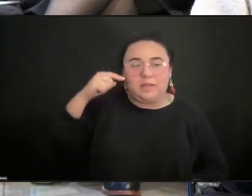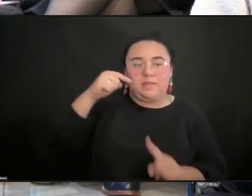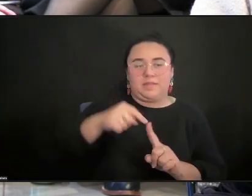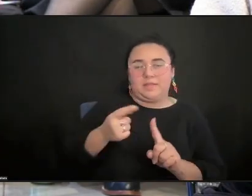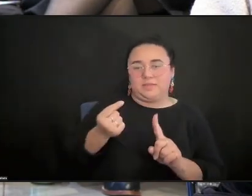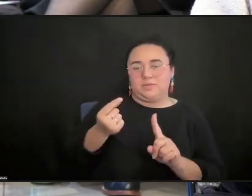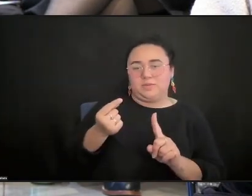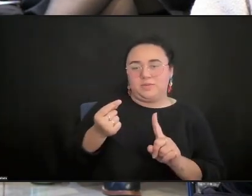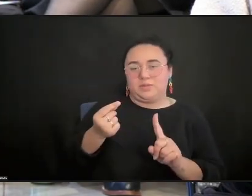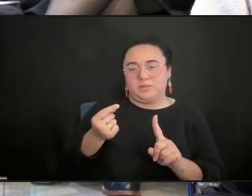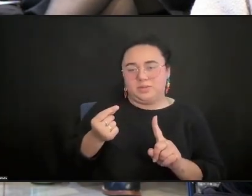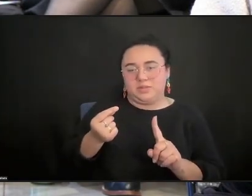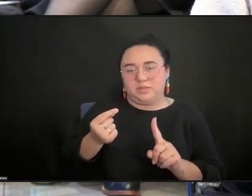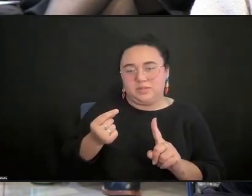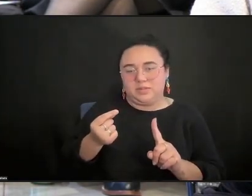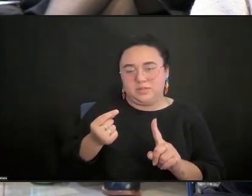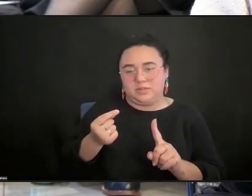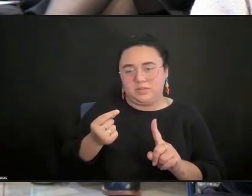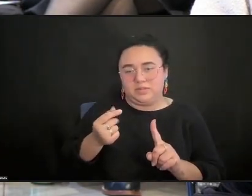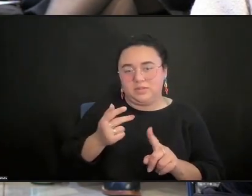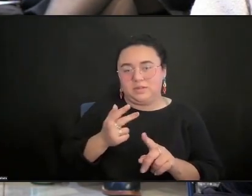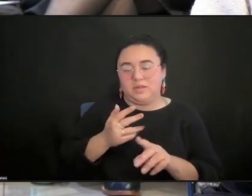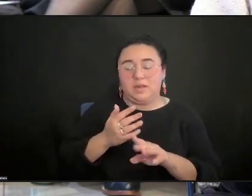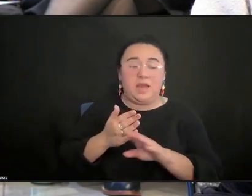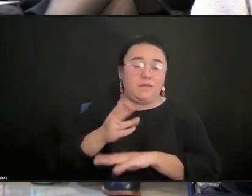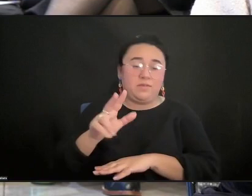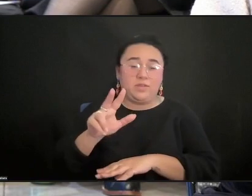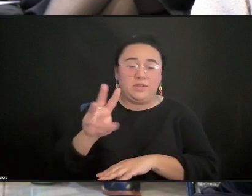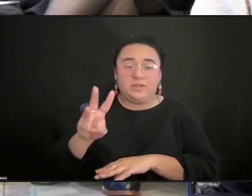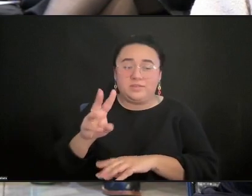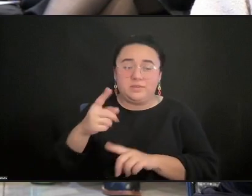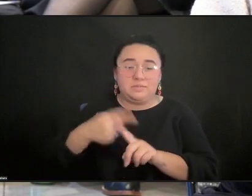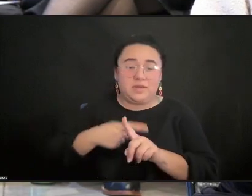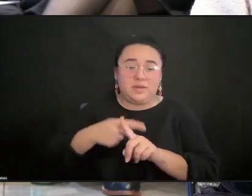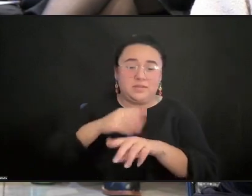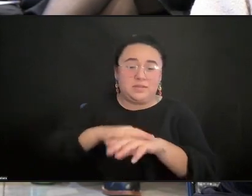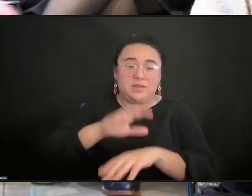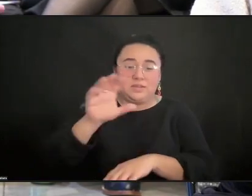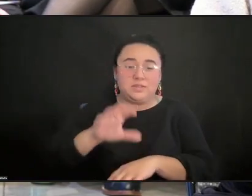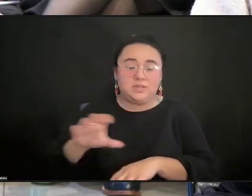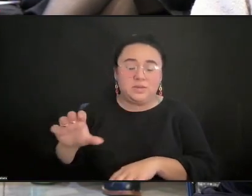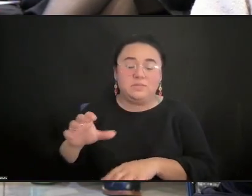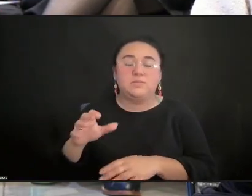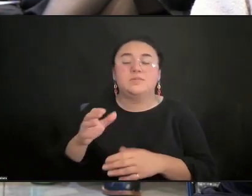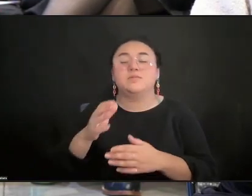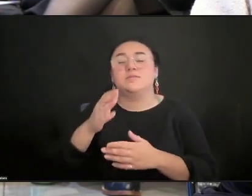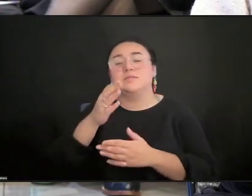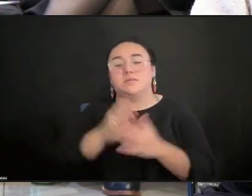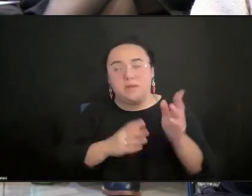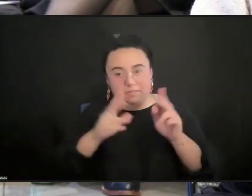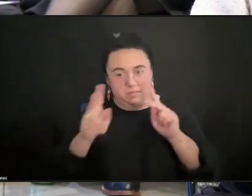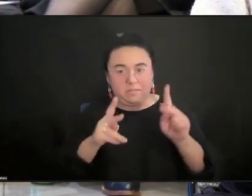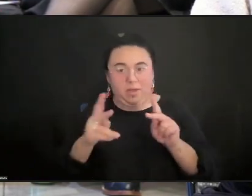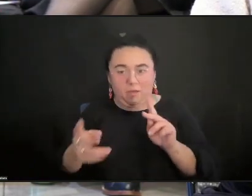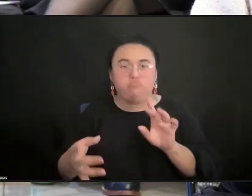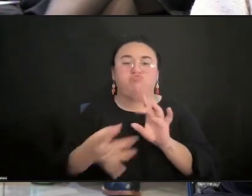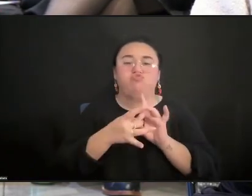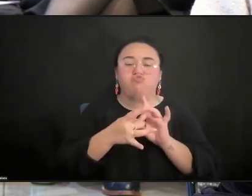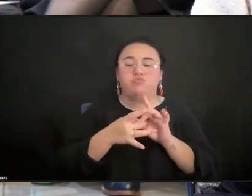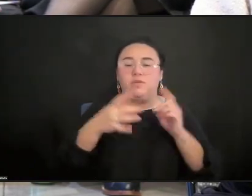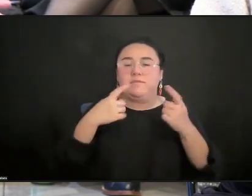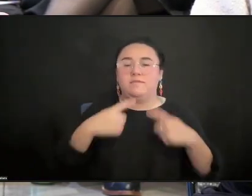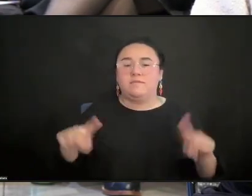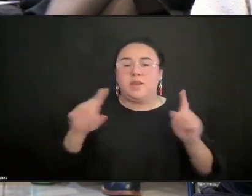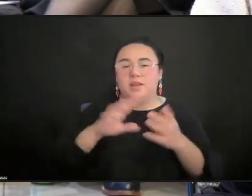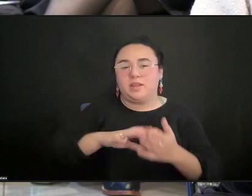after 36 months on Zoom with some of them. Finally, we are learning, and just by two